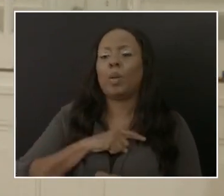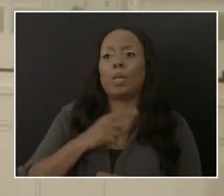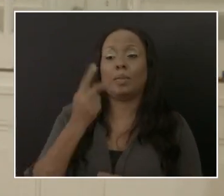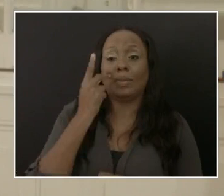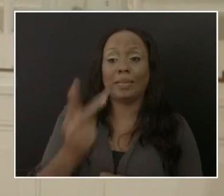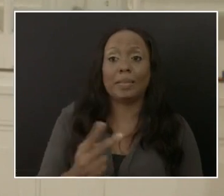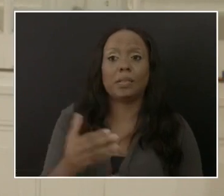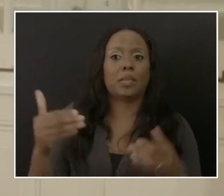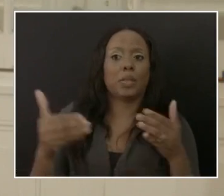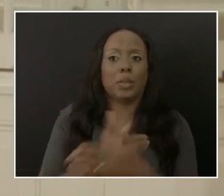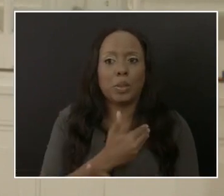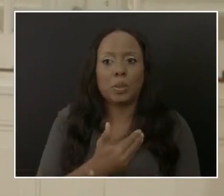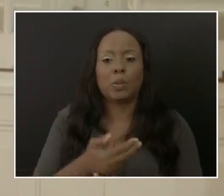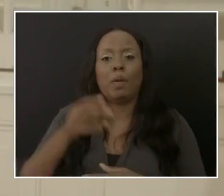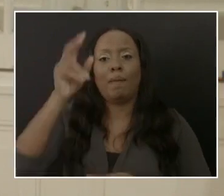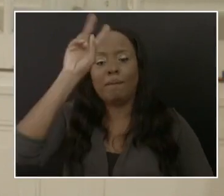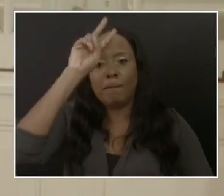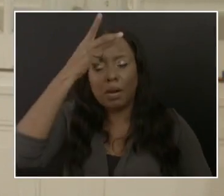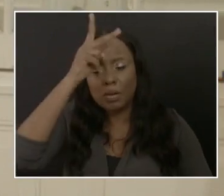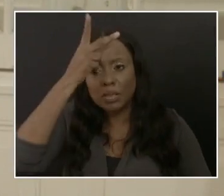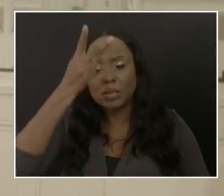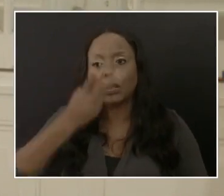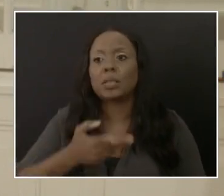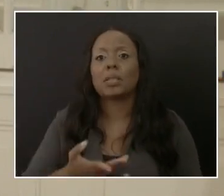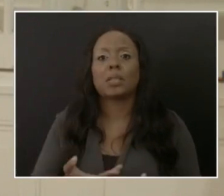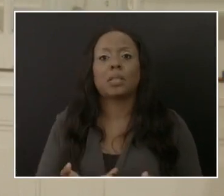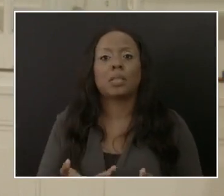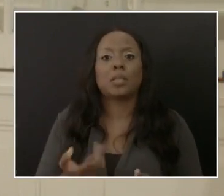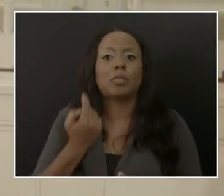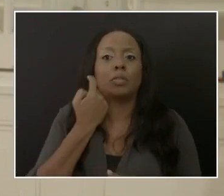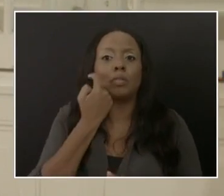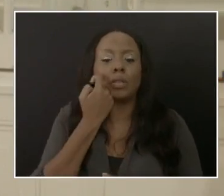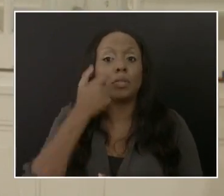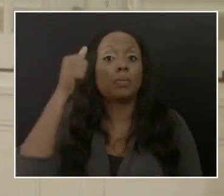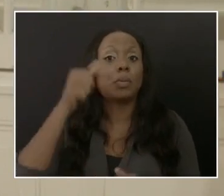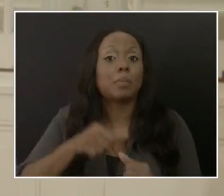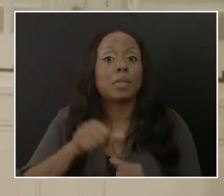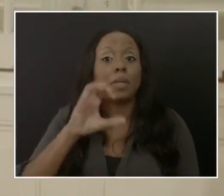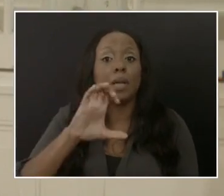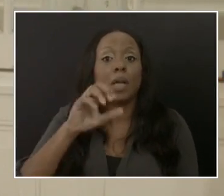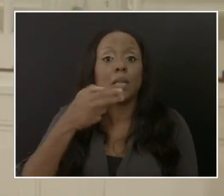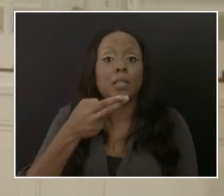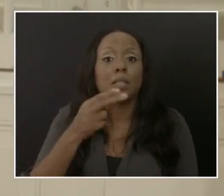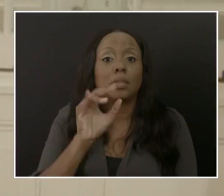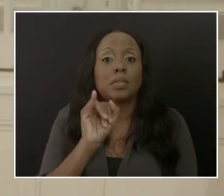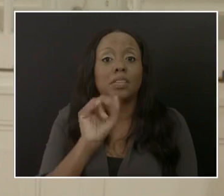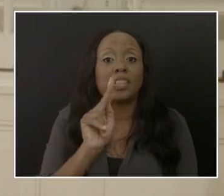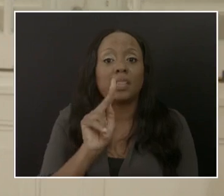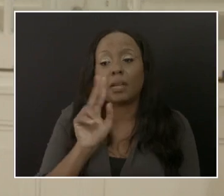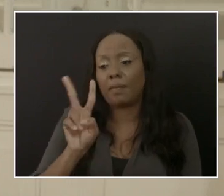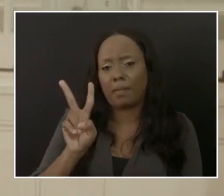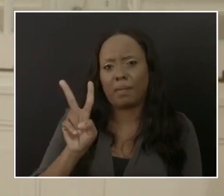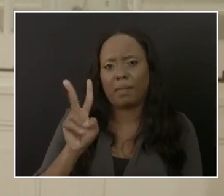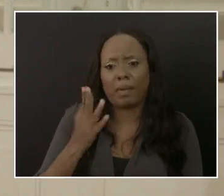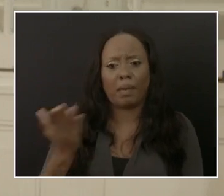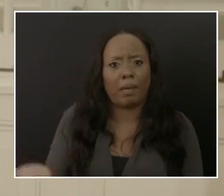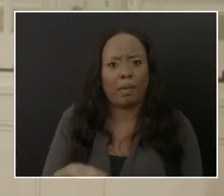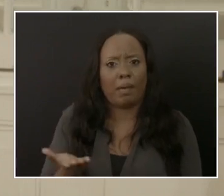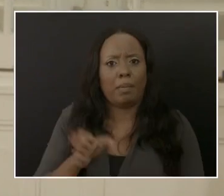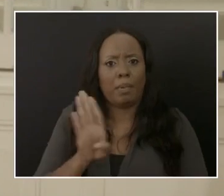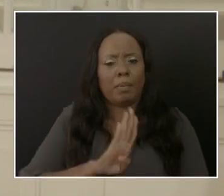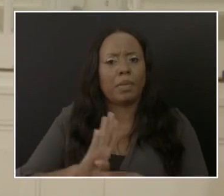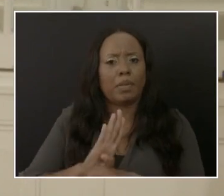In please recall, we recently experienced chikungunya in Barbados. And, um,